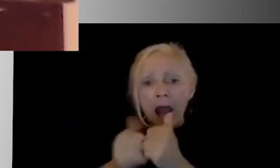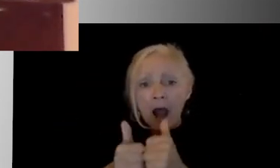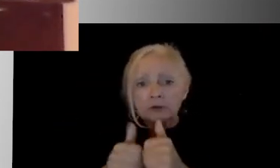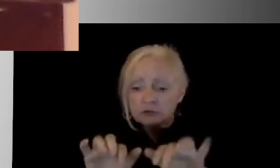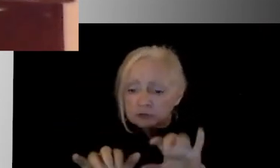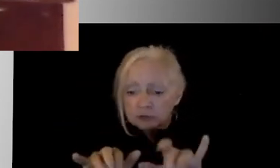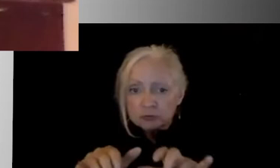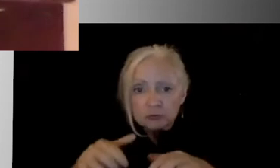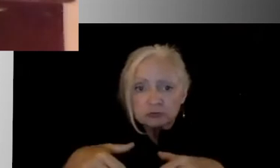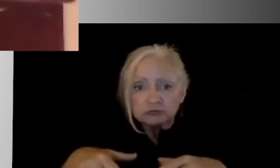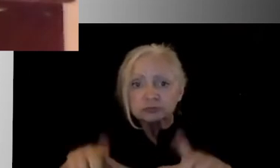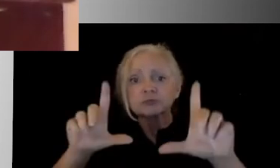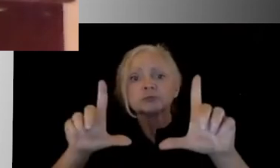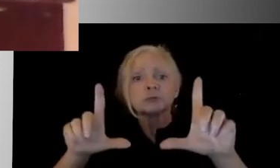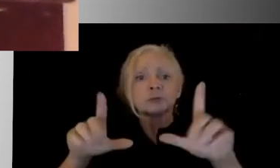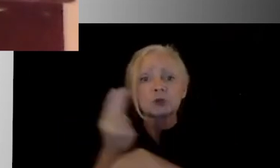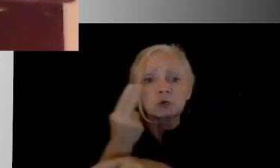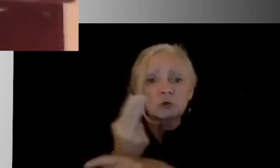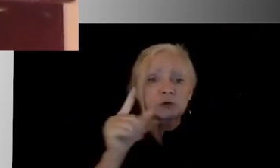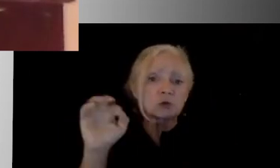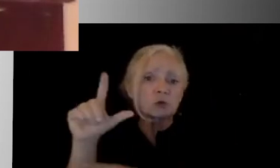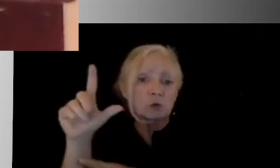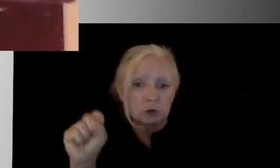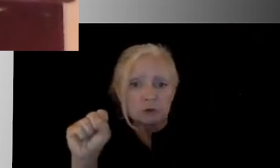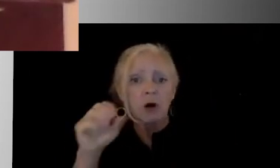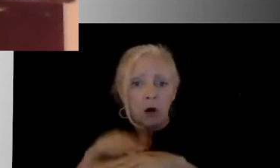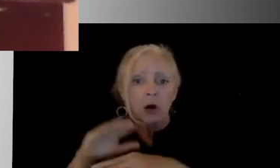to be able to utilize the tools that are available to them on their device.